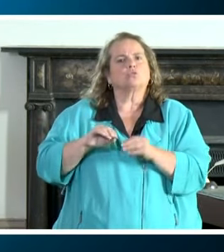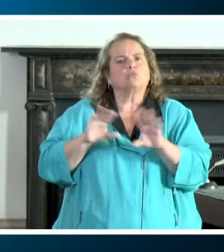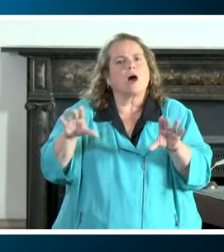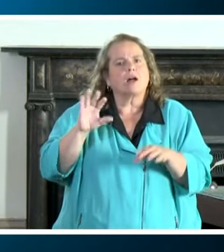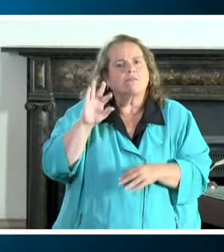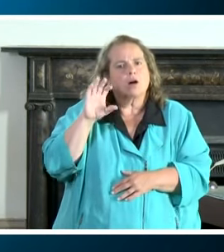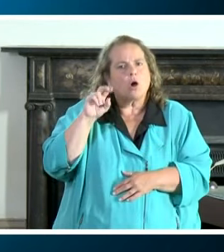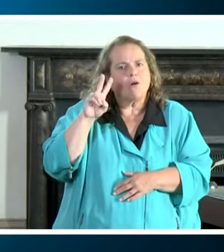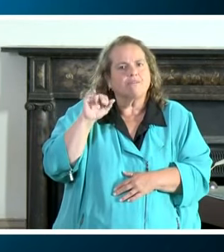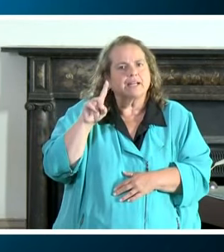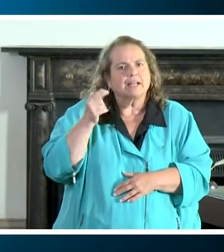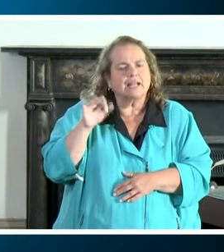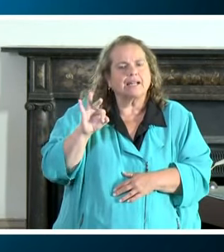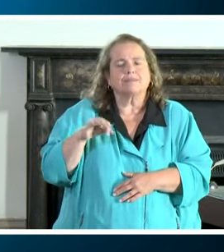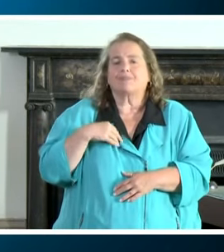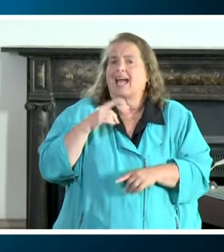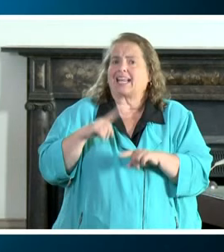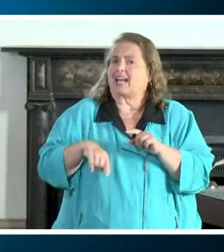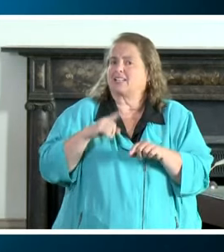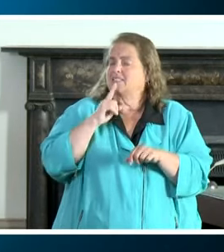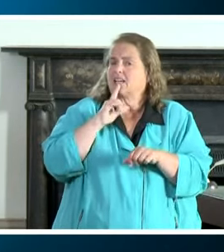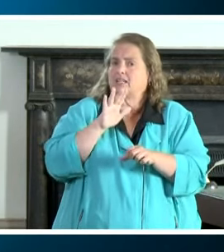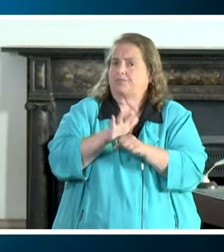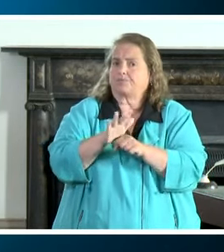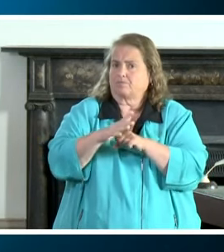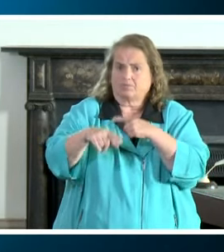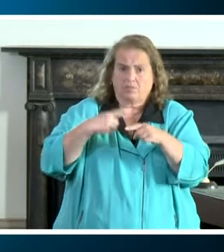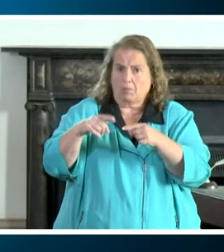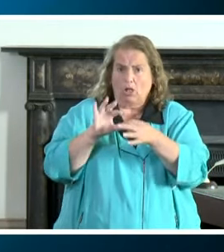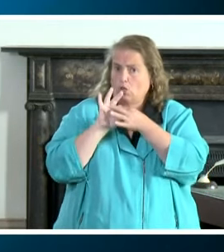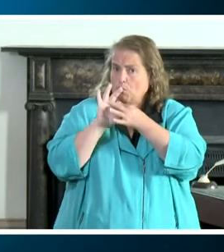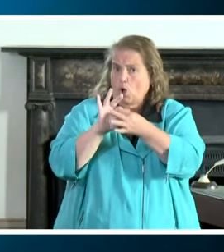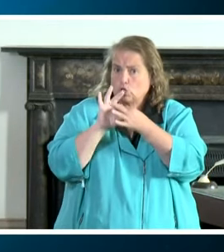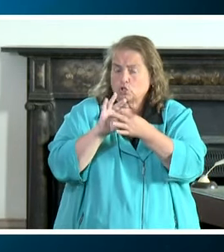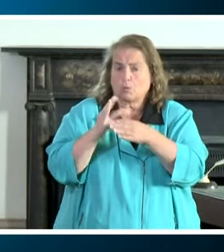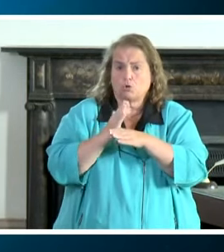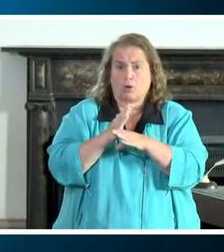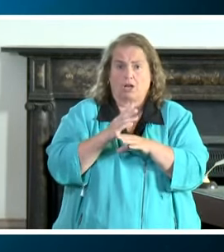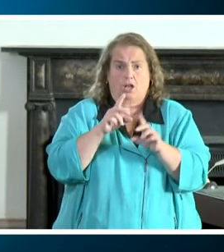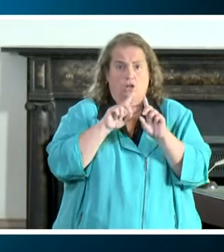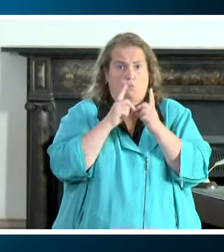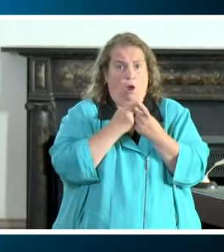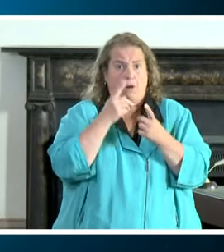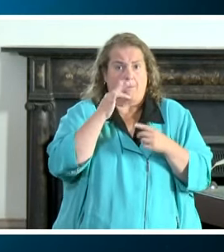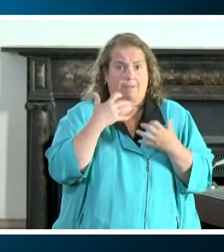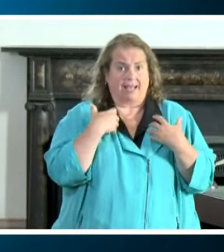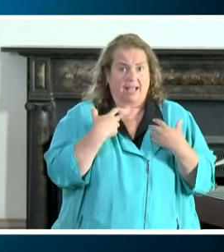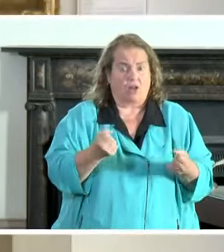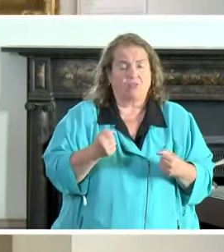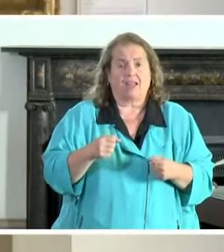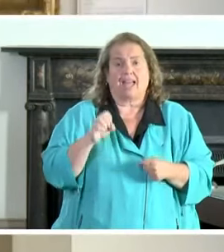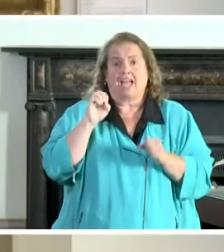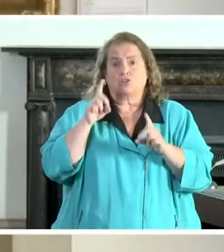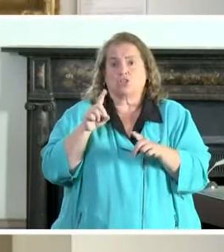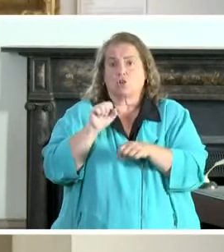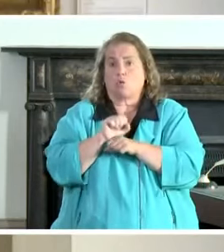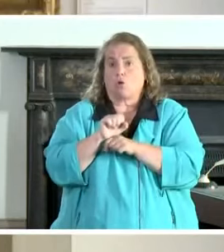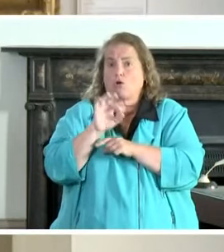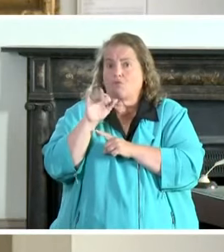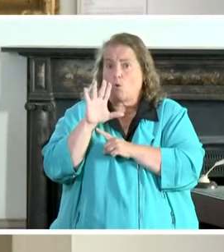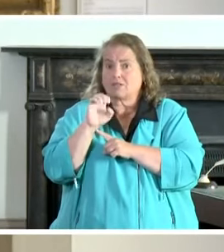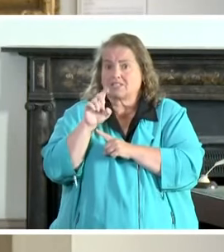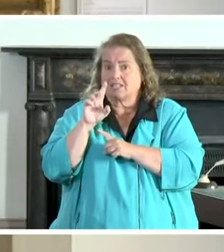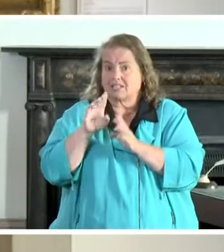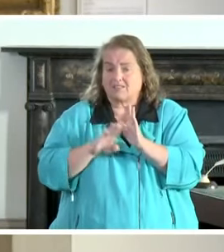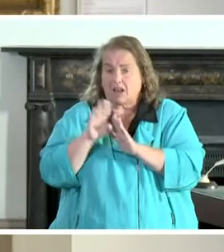i can't say enough about the partnership between department of public health education workforce development cabinet of